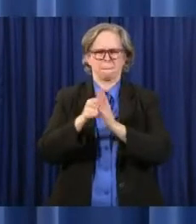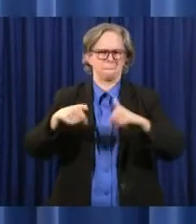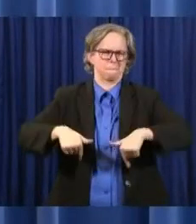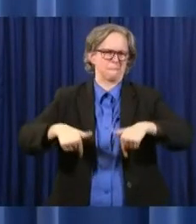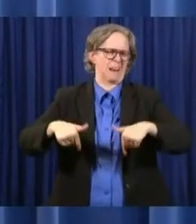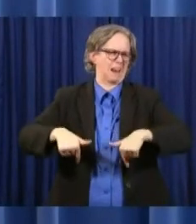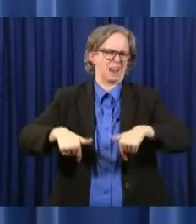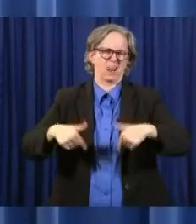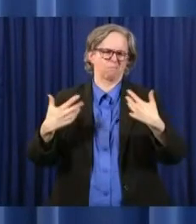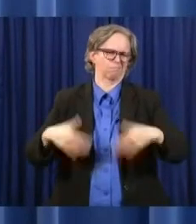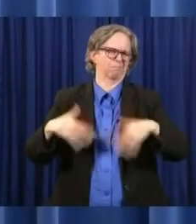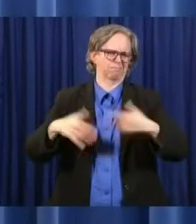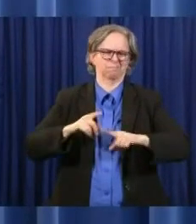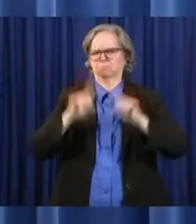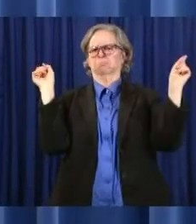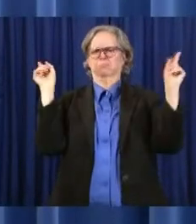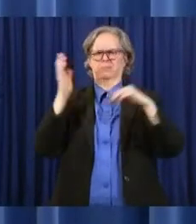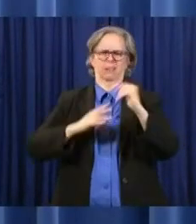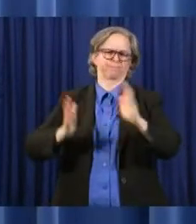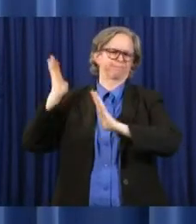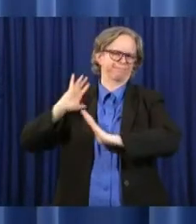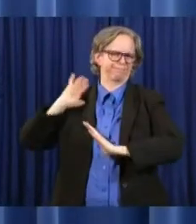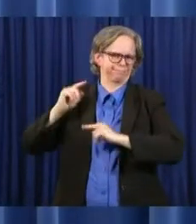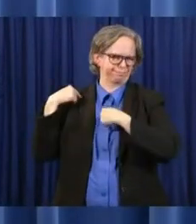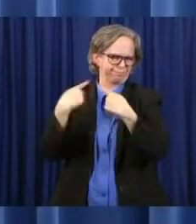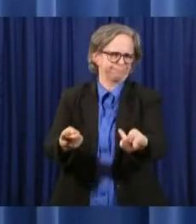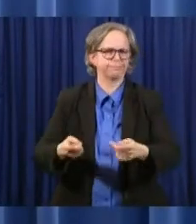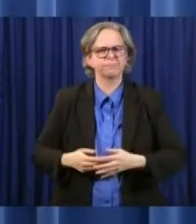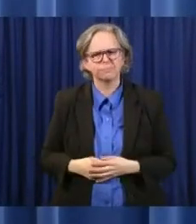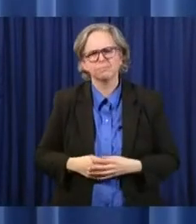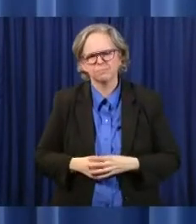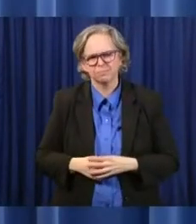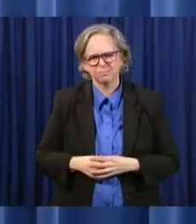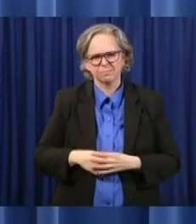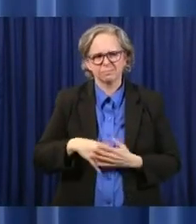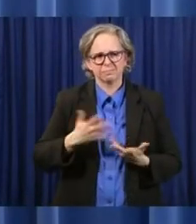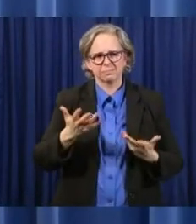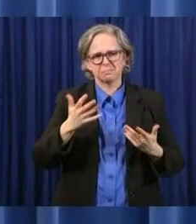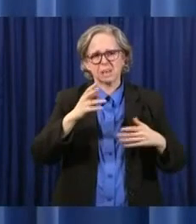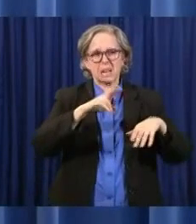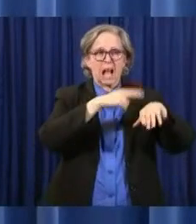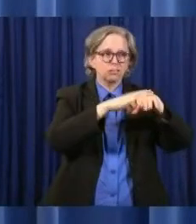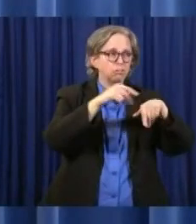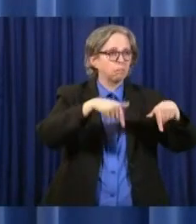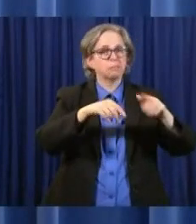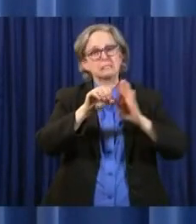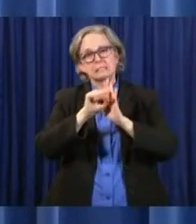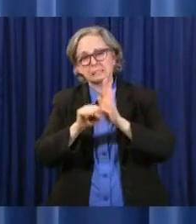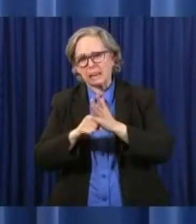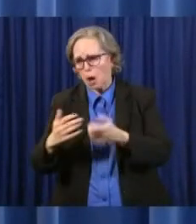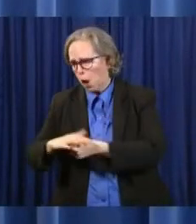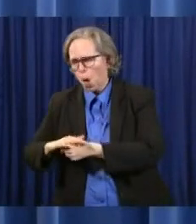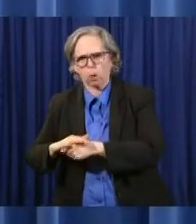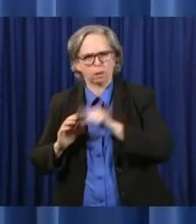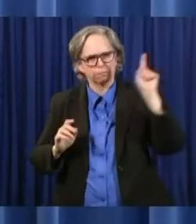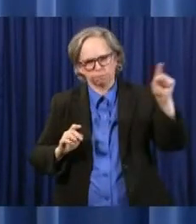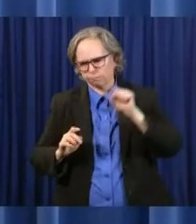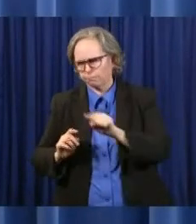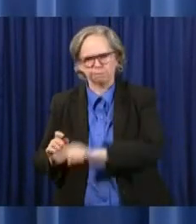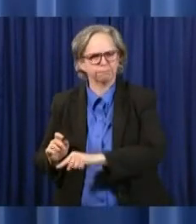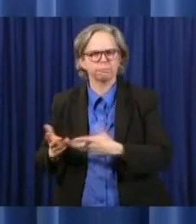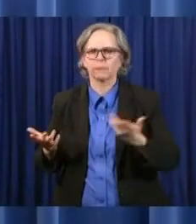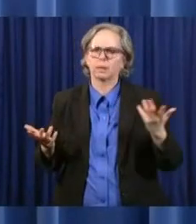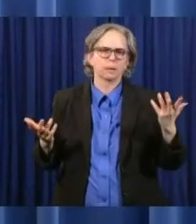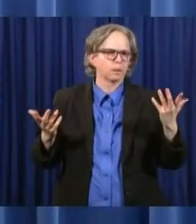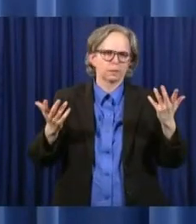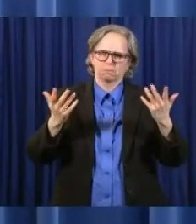And there is no one, national, state, anyplace else, that can really give you real